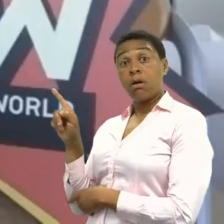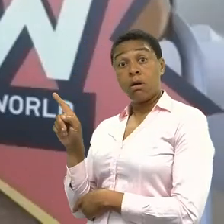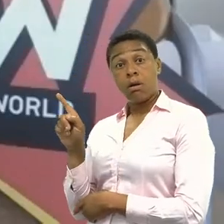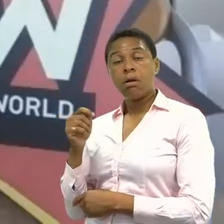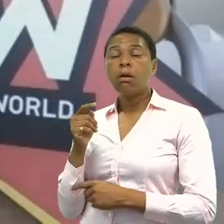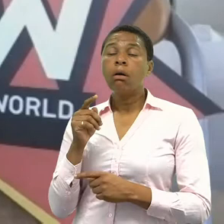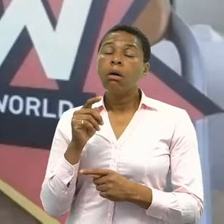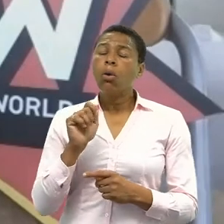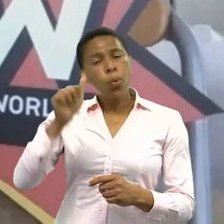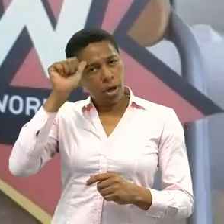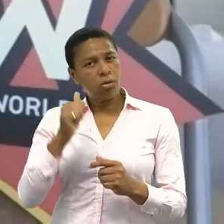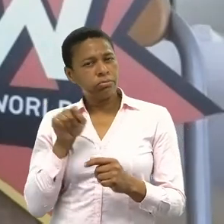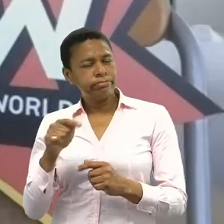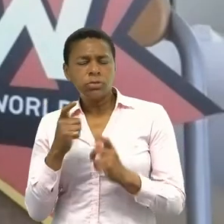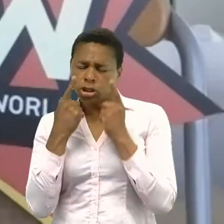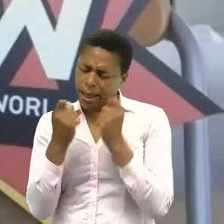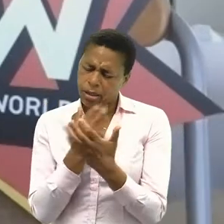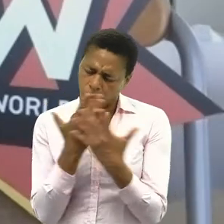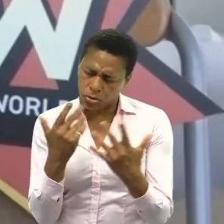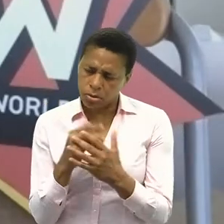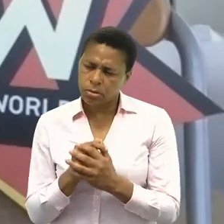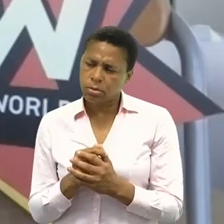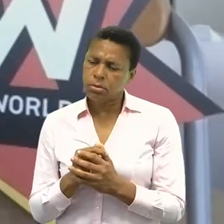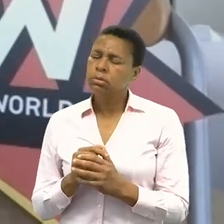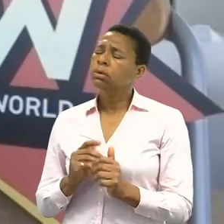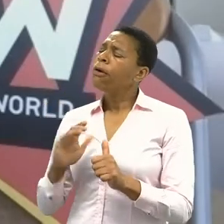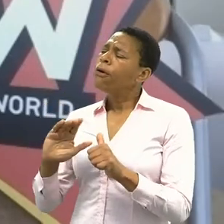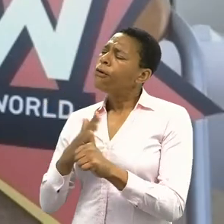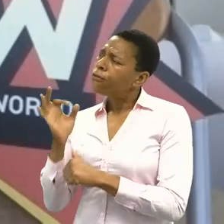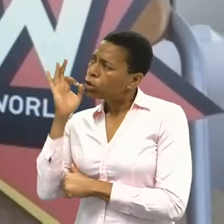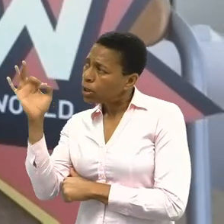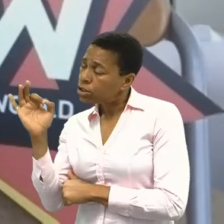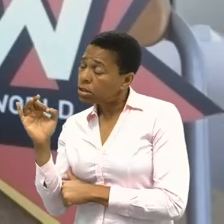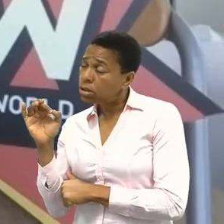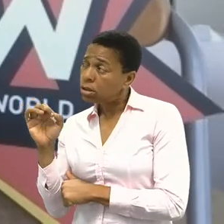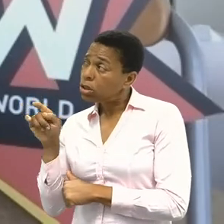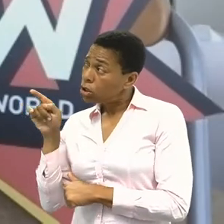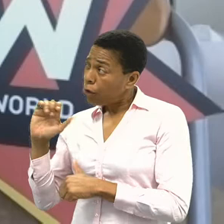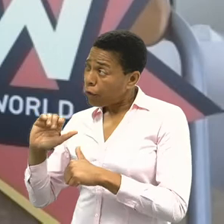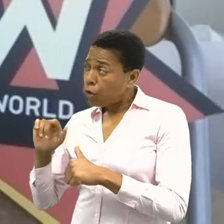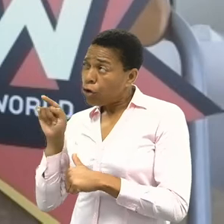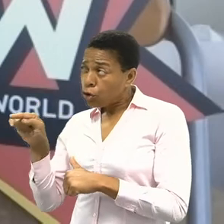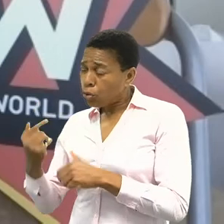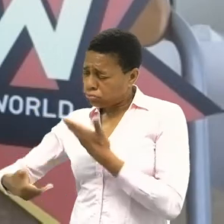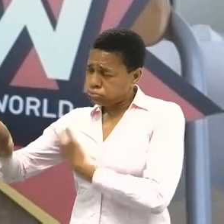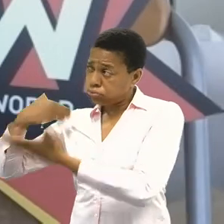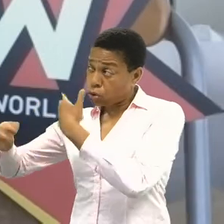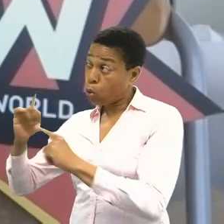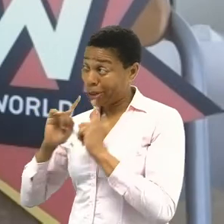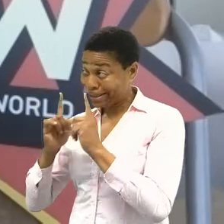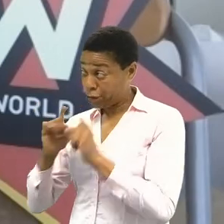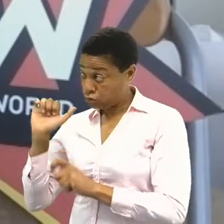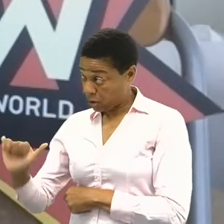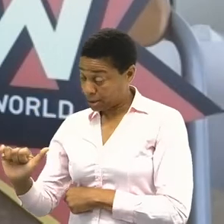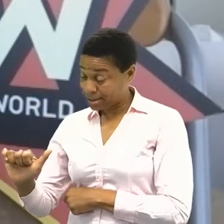Phumzili, you were a teacher when you started out in life and I know that one of the things you'll be constantly thinking